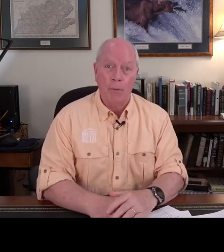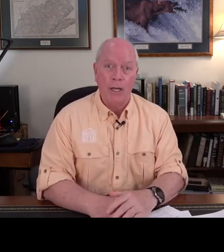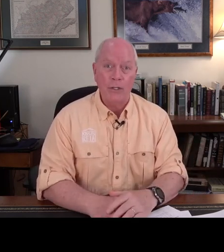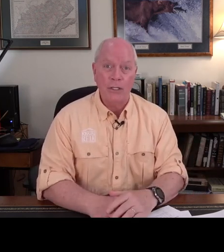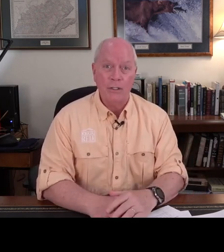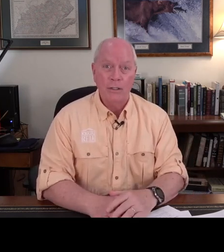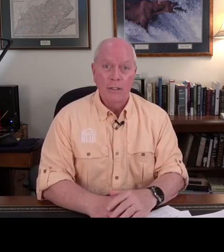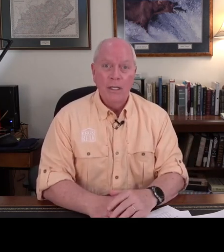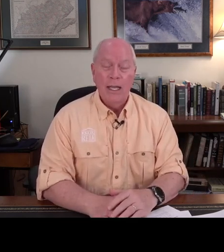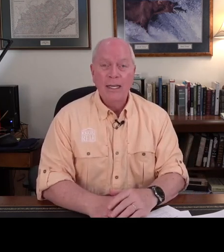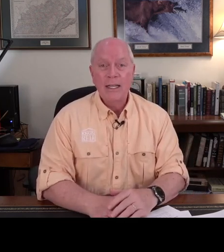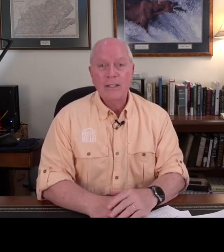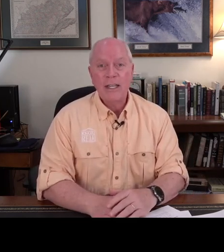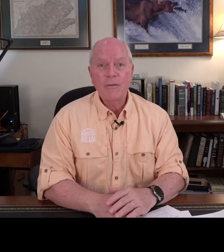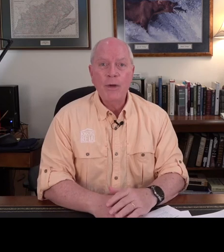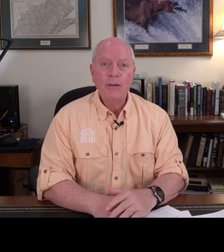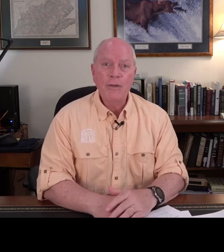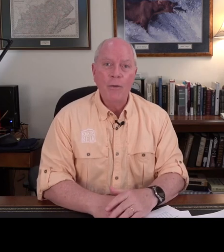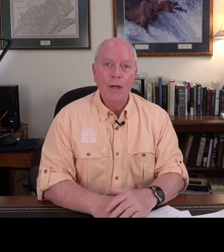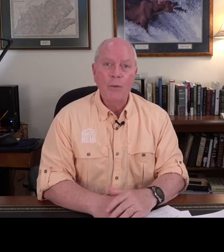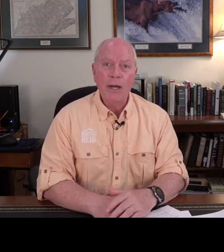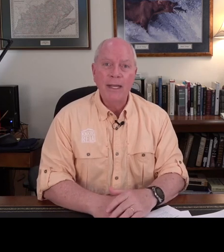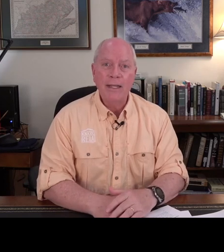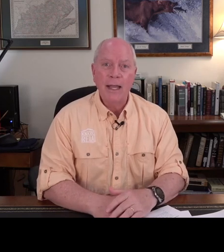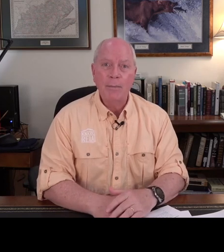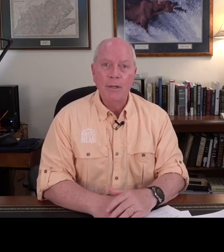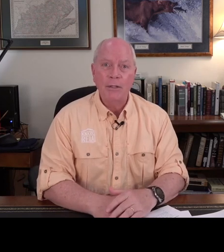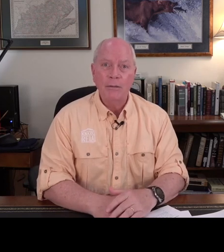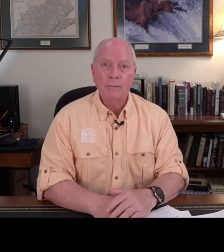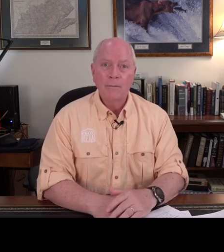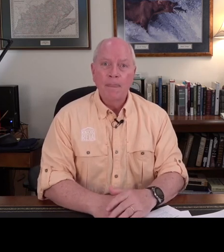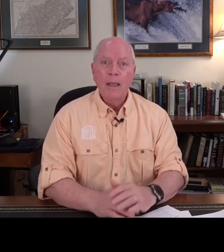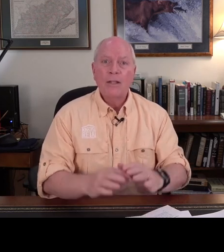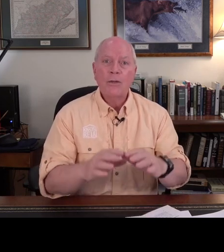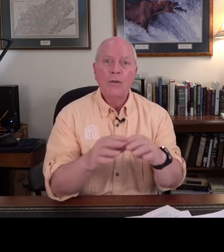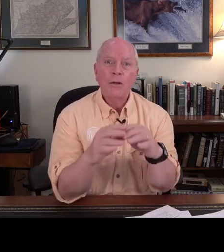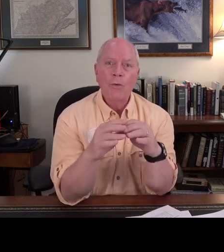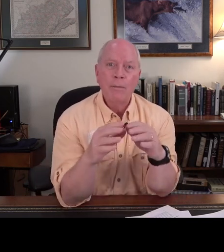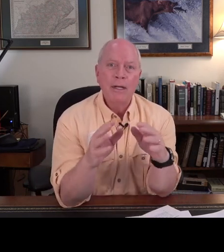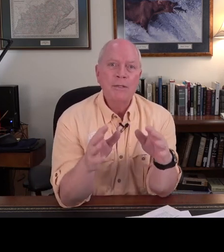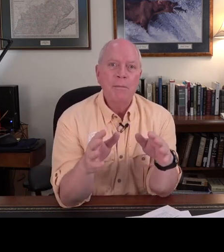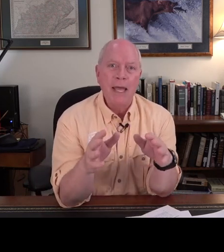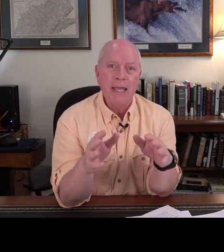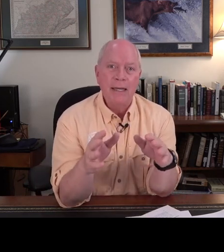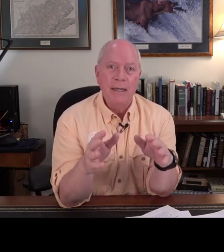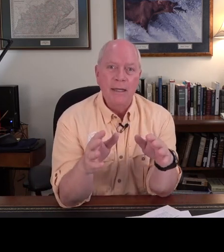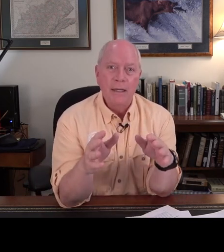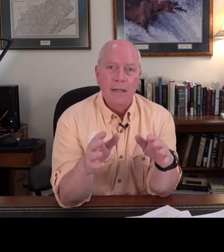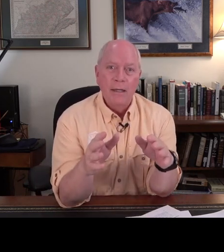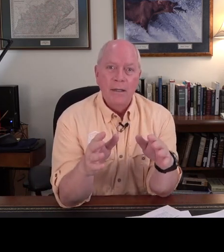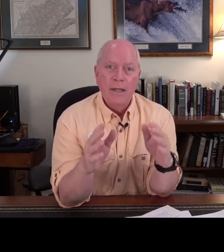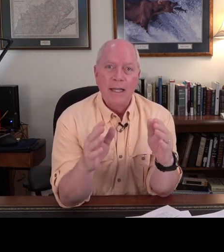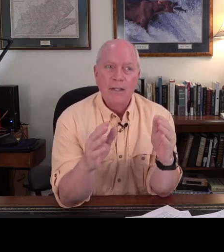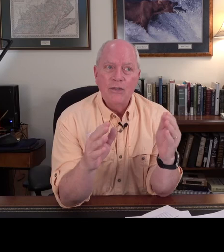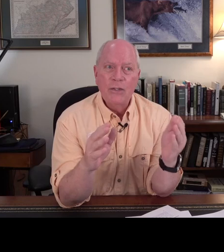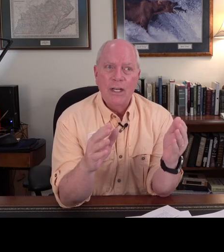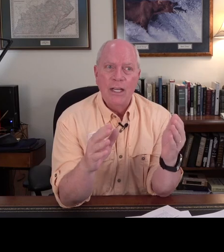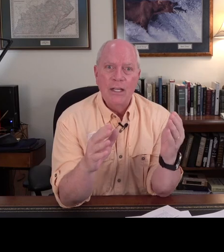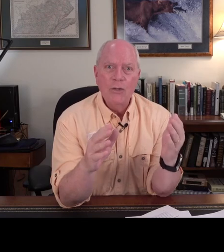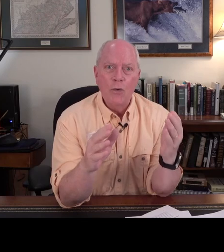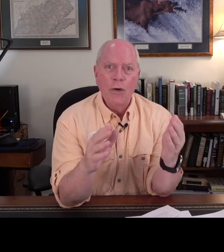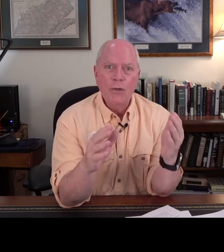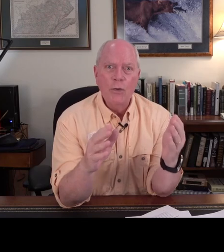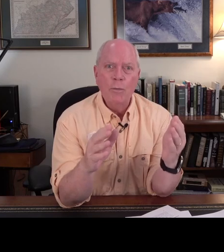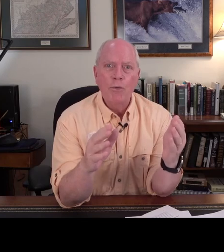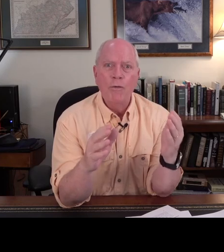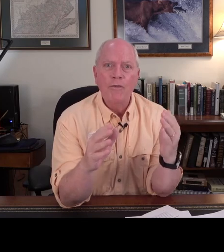bid on that project and let's see if we can figure out a way to get that built and so the agreement is made that the city